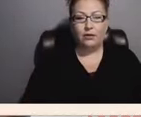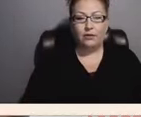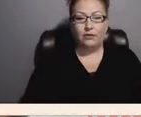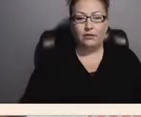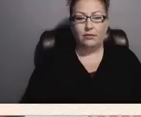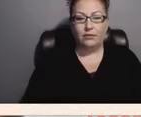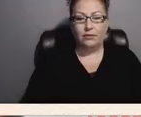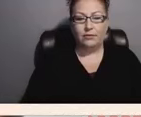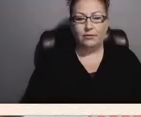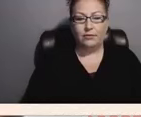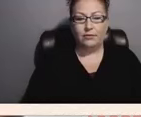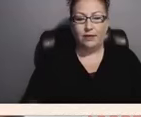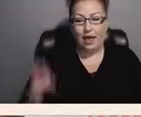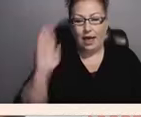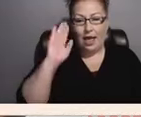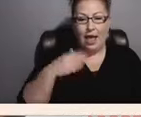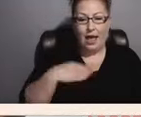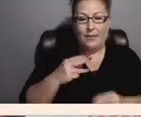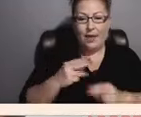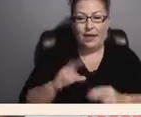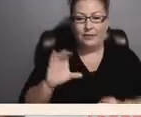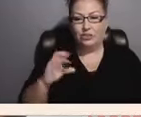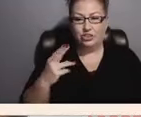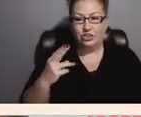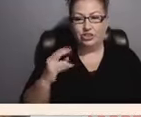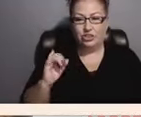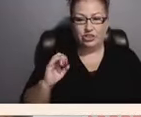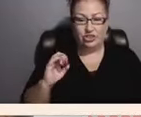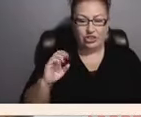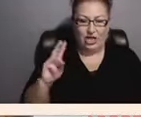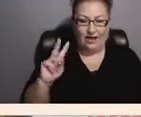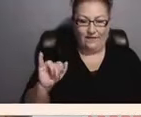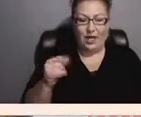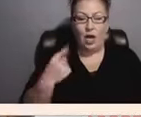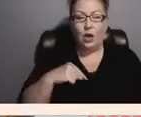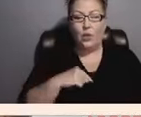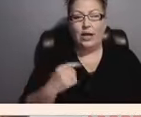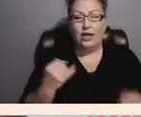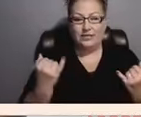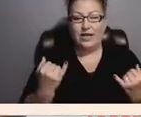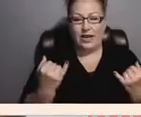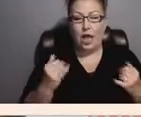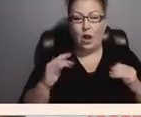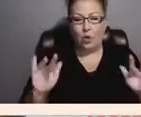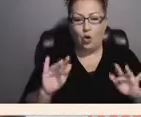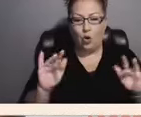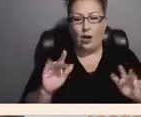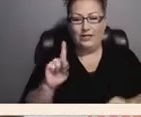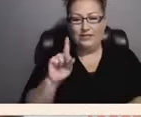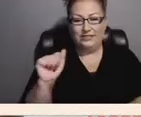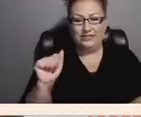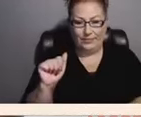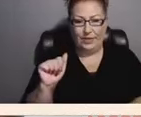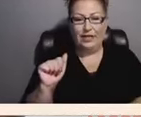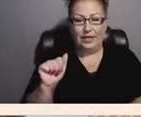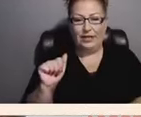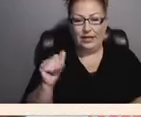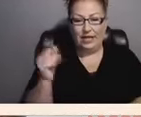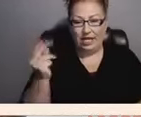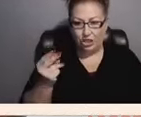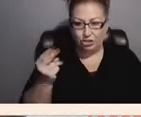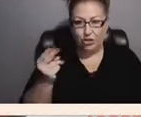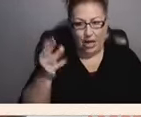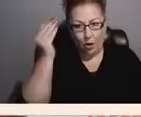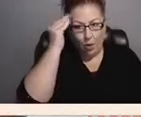Hi, my name is Chevy, and today we are recording the Disability History Awareness